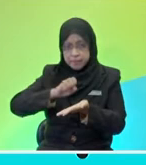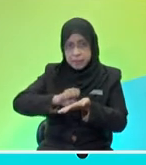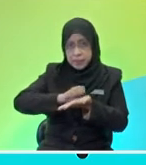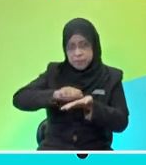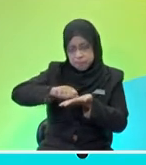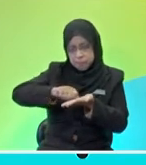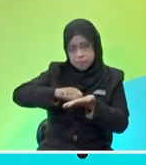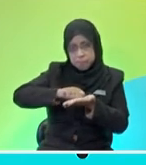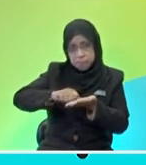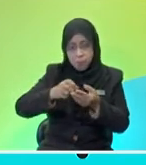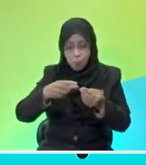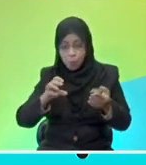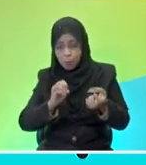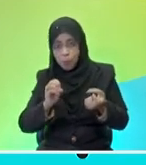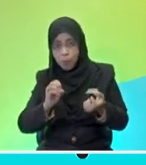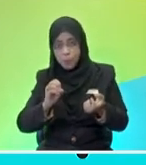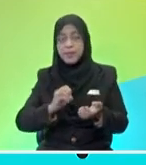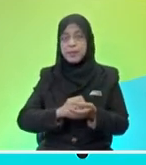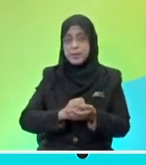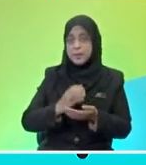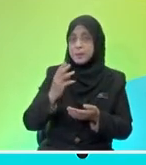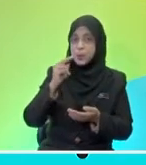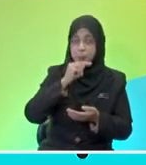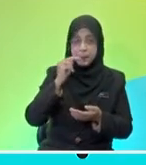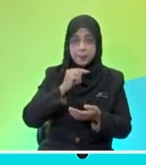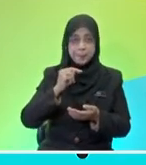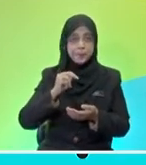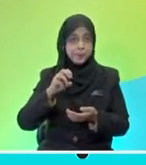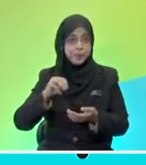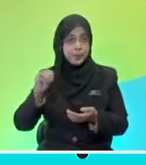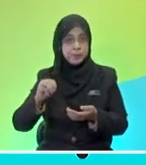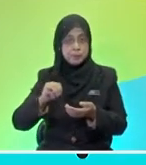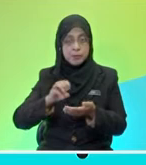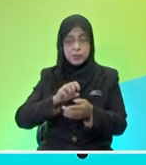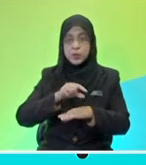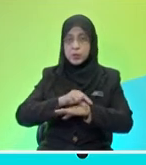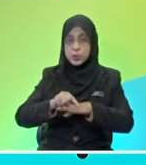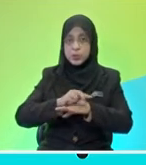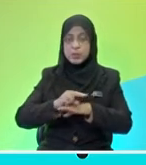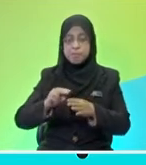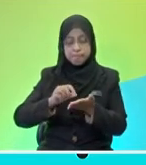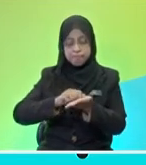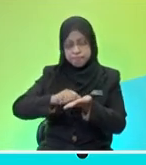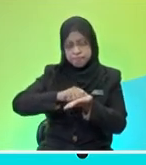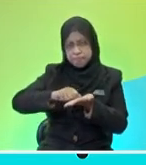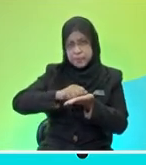everyone at home or at school, usually students will use erasers to erase the